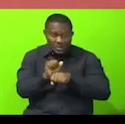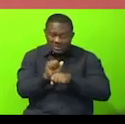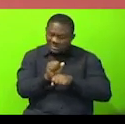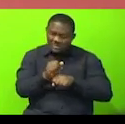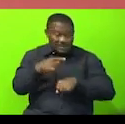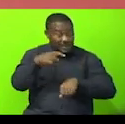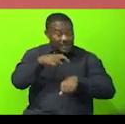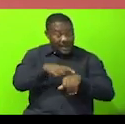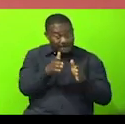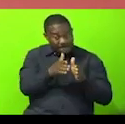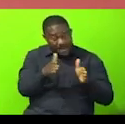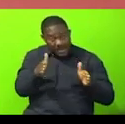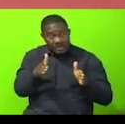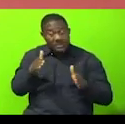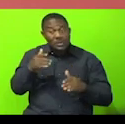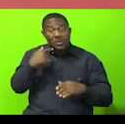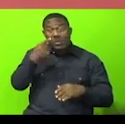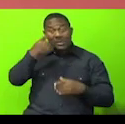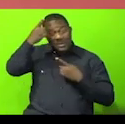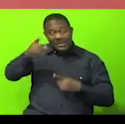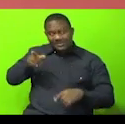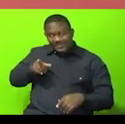59.1. It